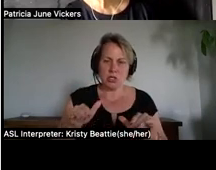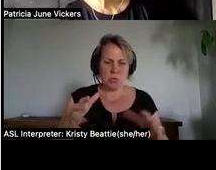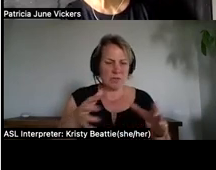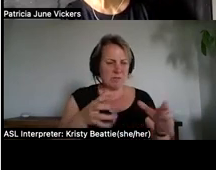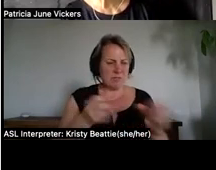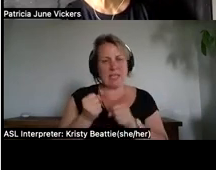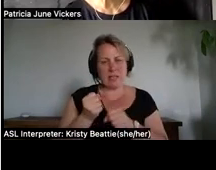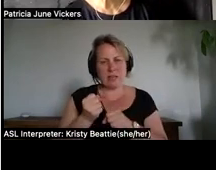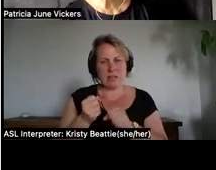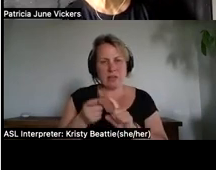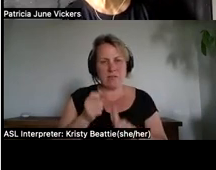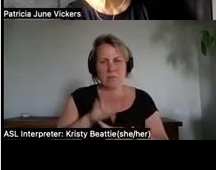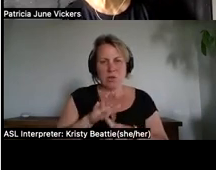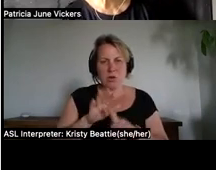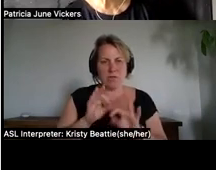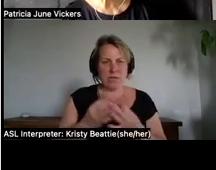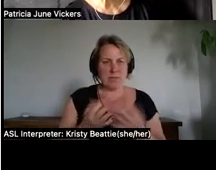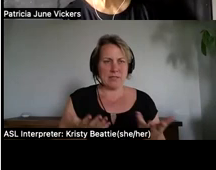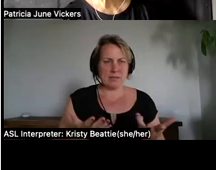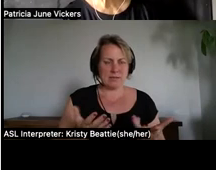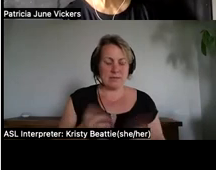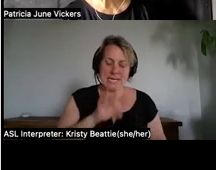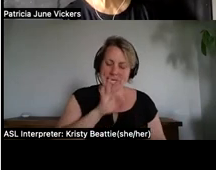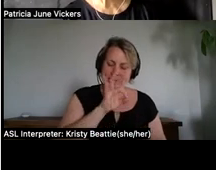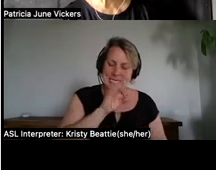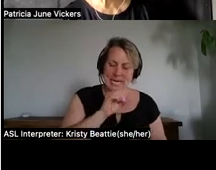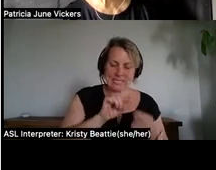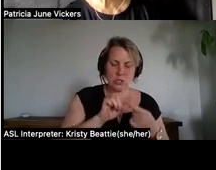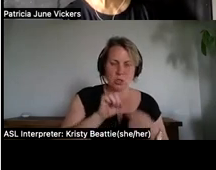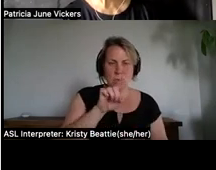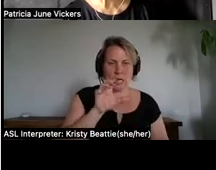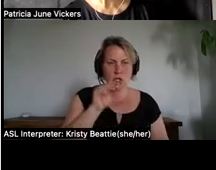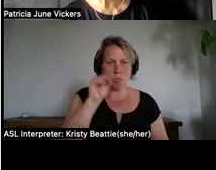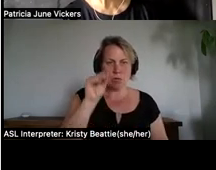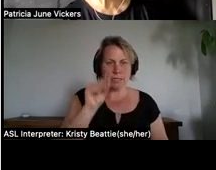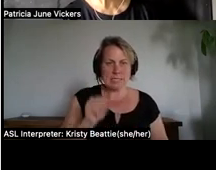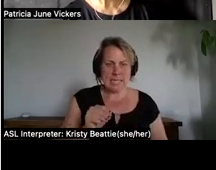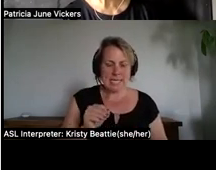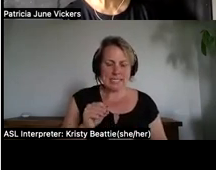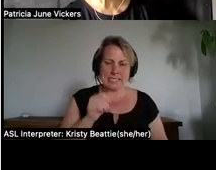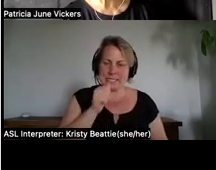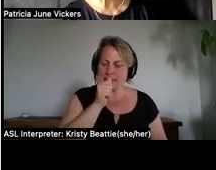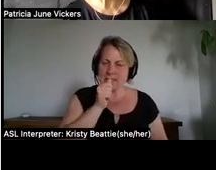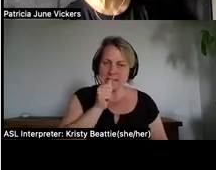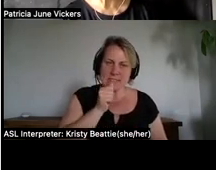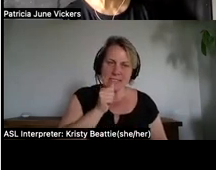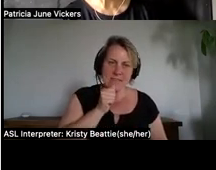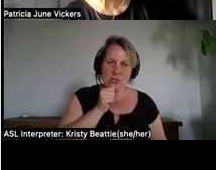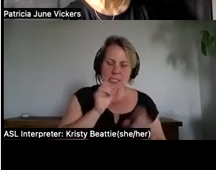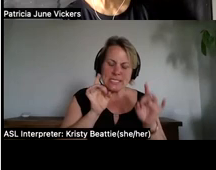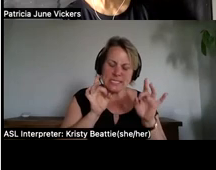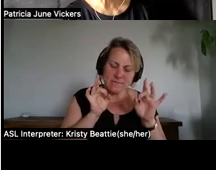90 to 100 percent suffered severe physical emotional and sexual abuse